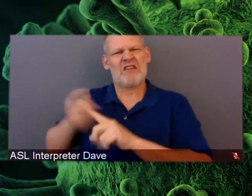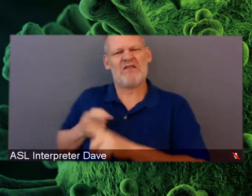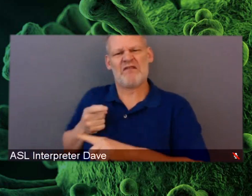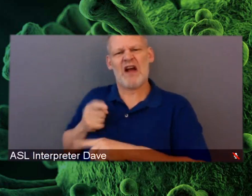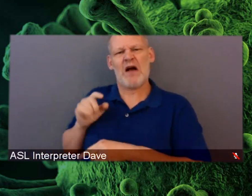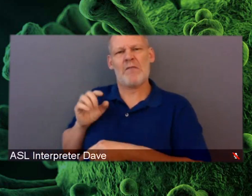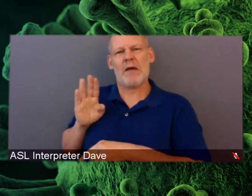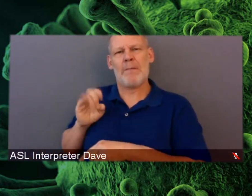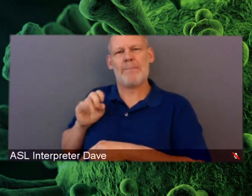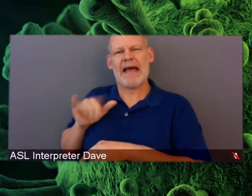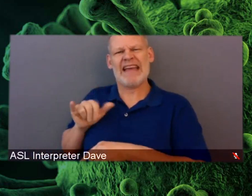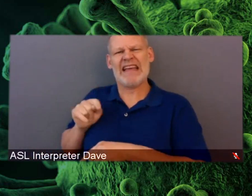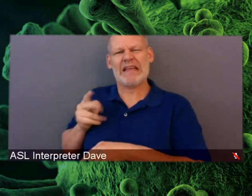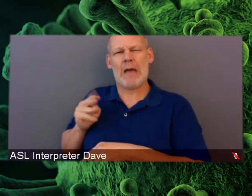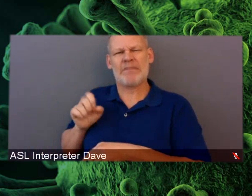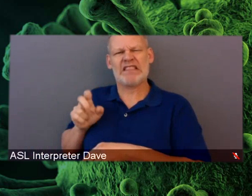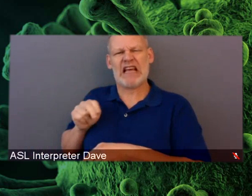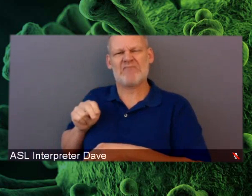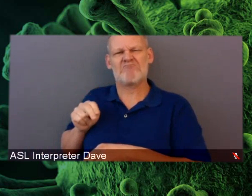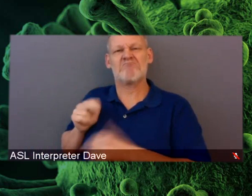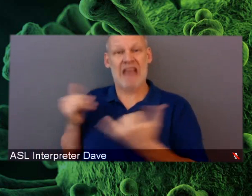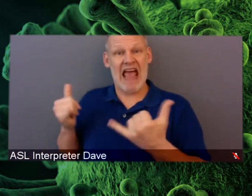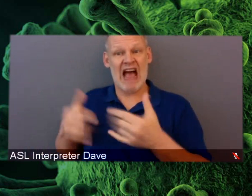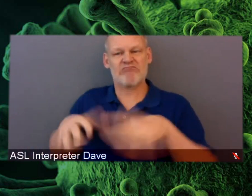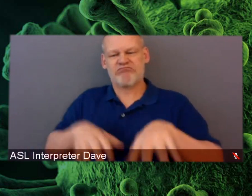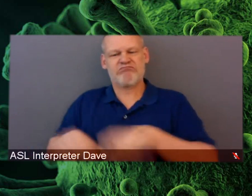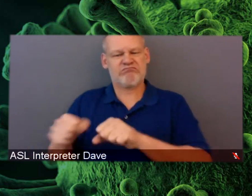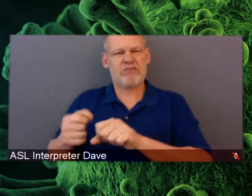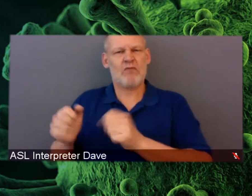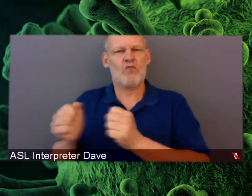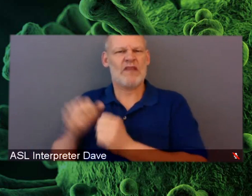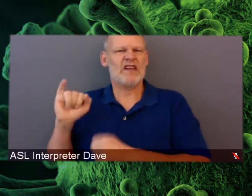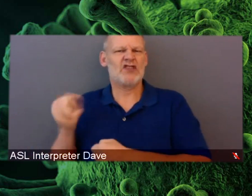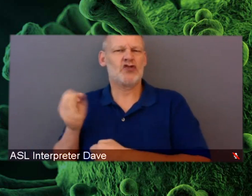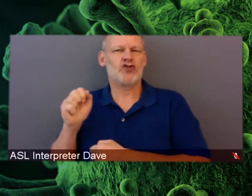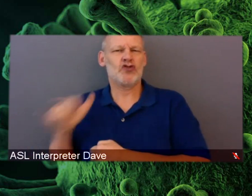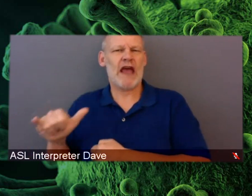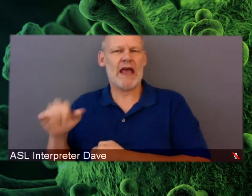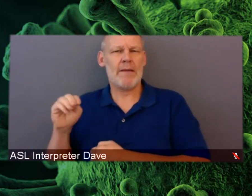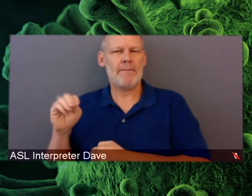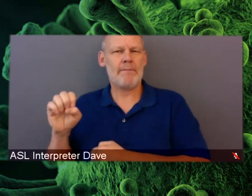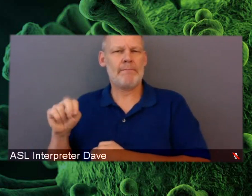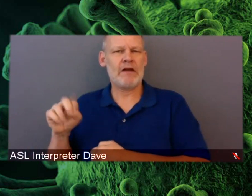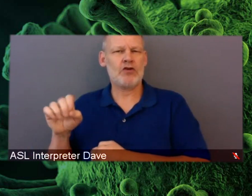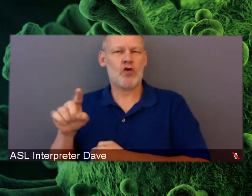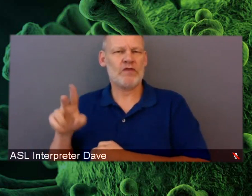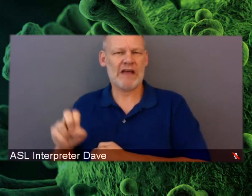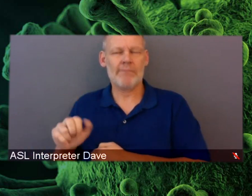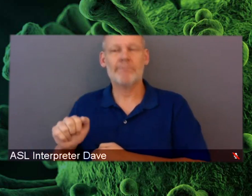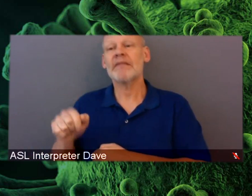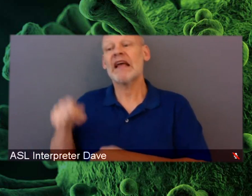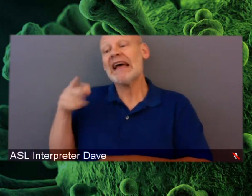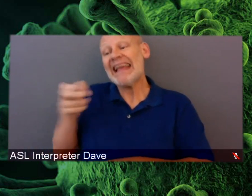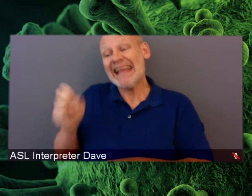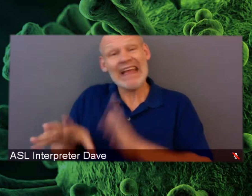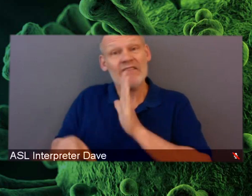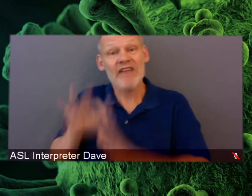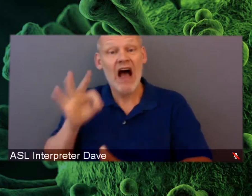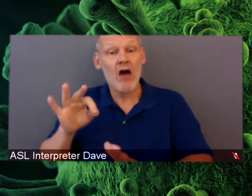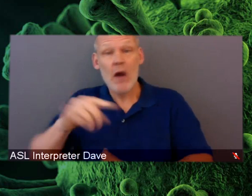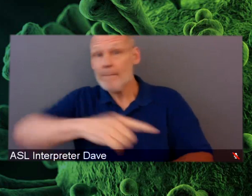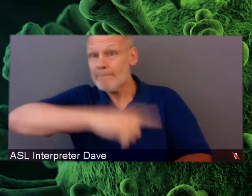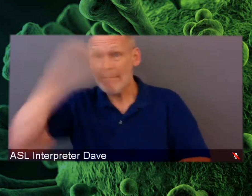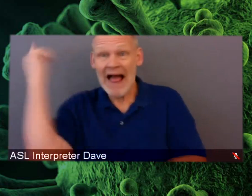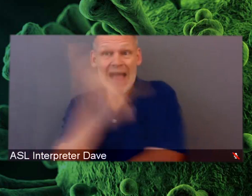Mendoza. And you're going to hear from Jay today. Jay's study found that black patients have the highest rate of cancer death in the